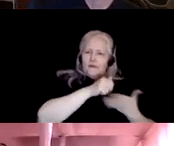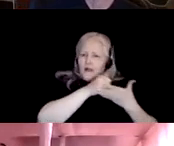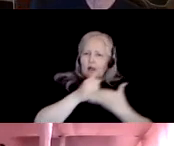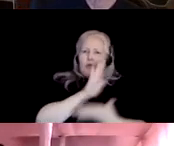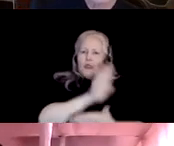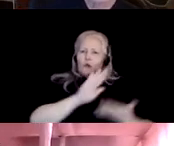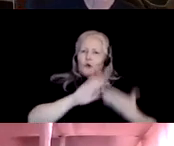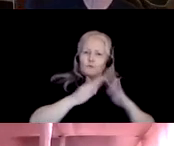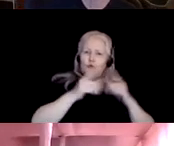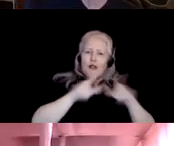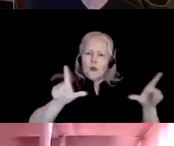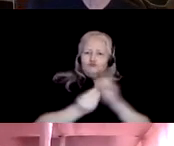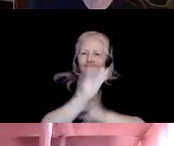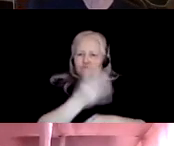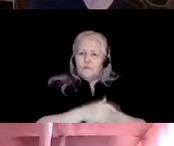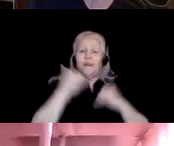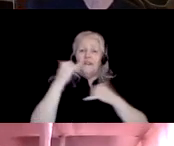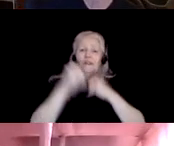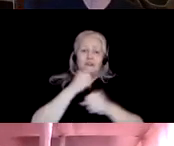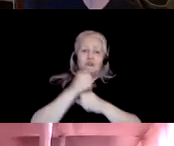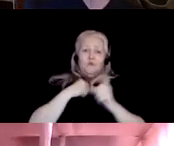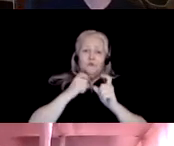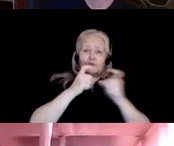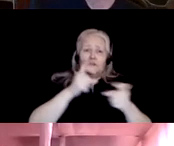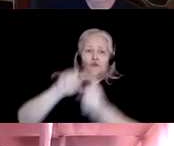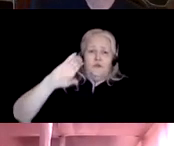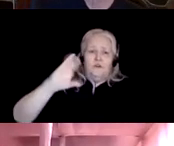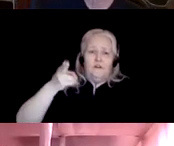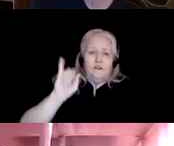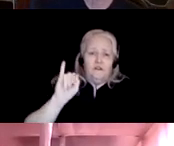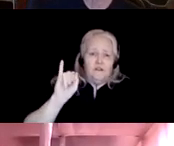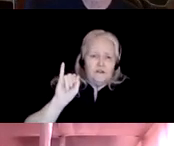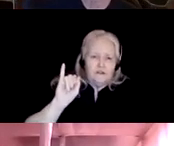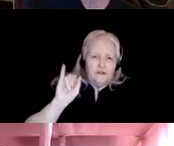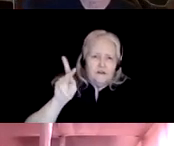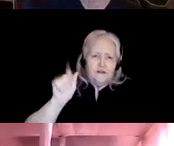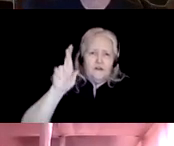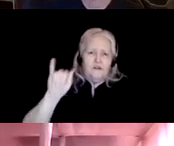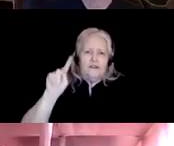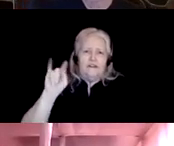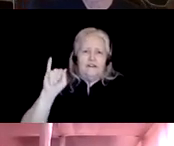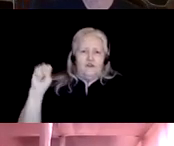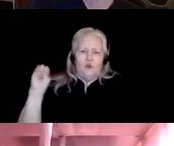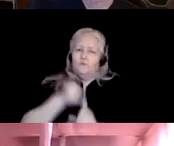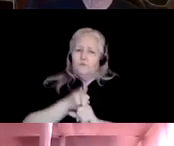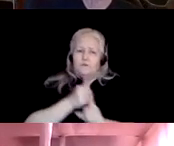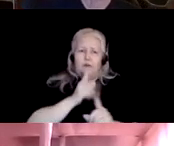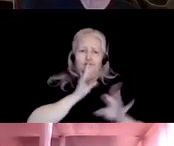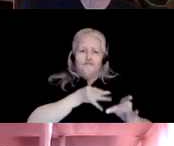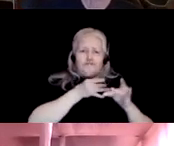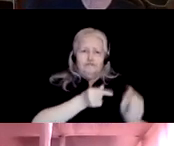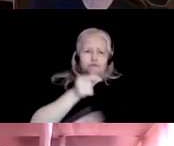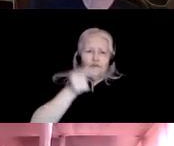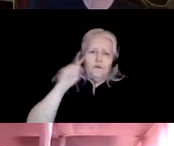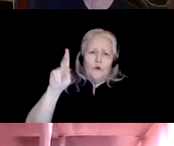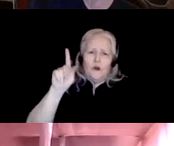This year's award goes to Sikari Tiso, a native speaker and language activist of the Karbi language of